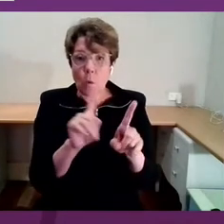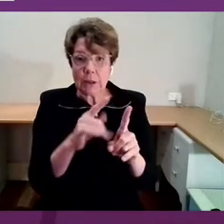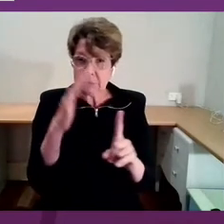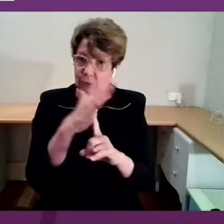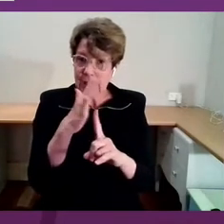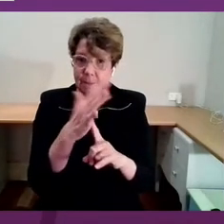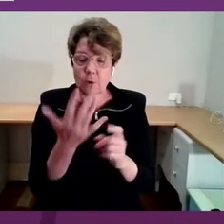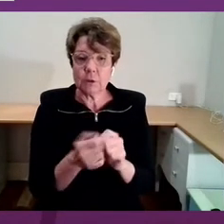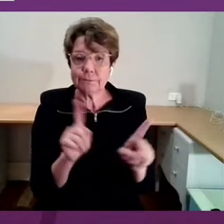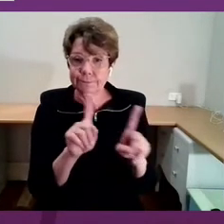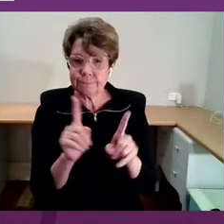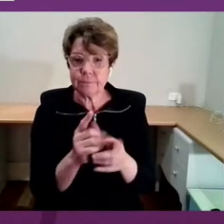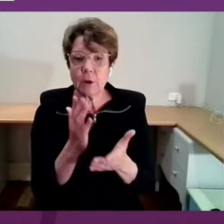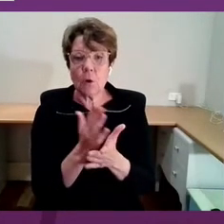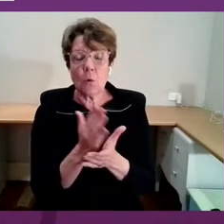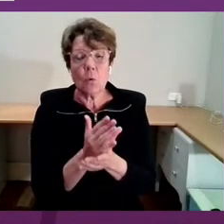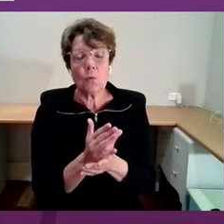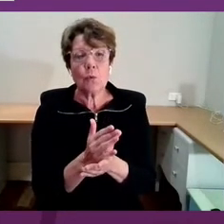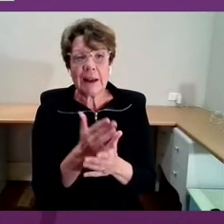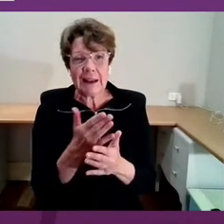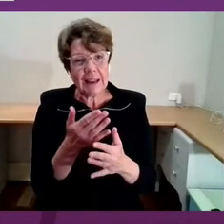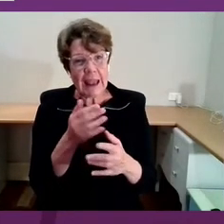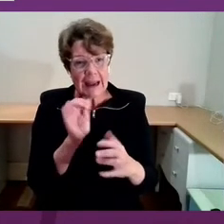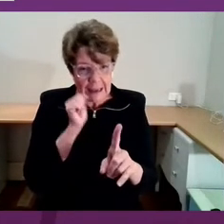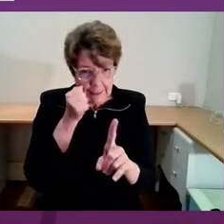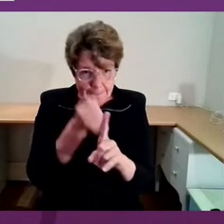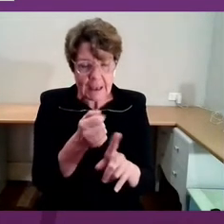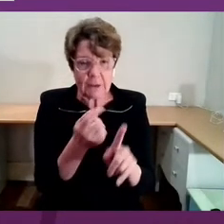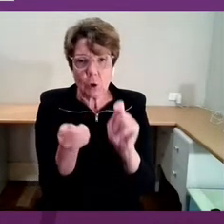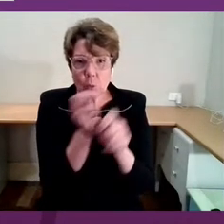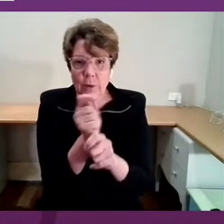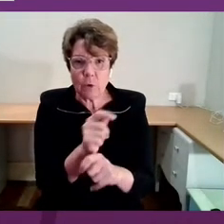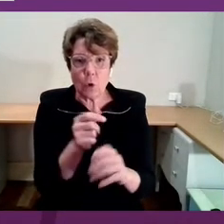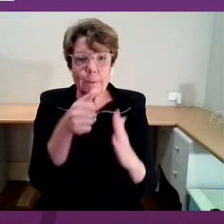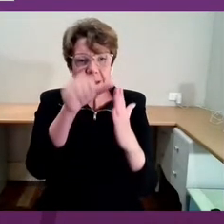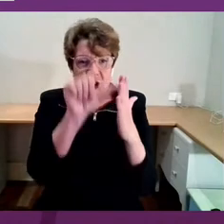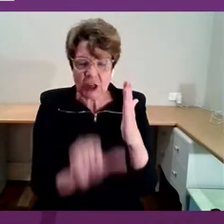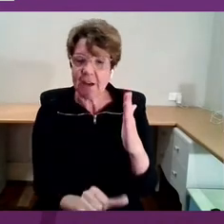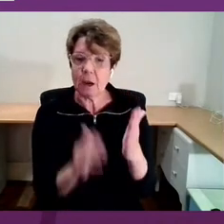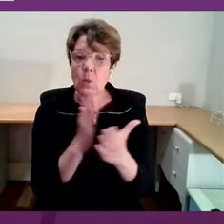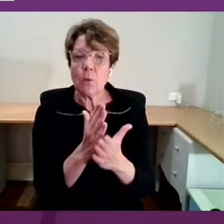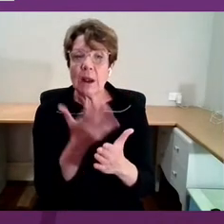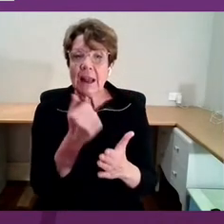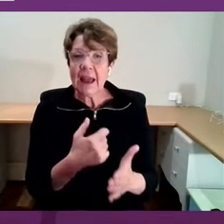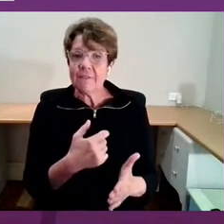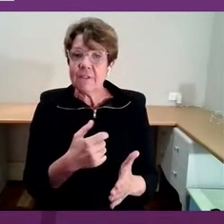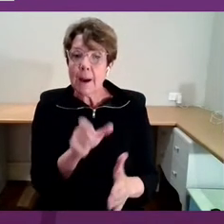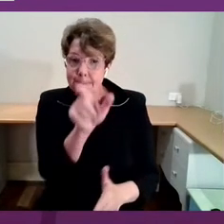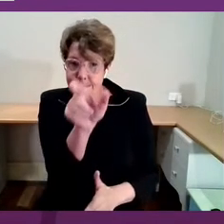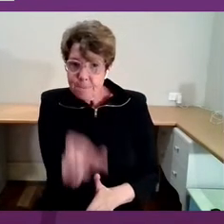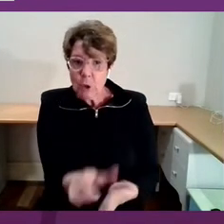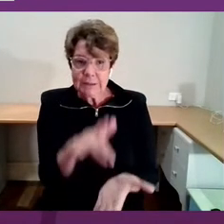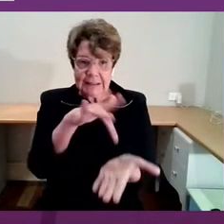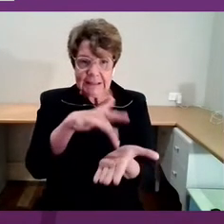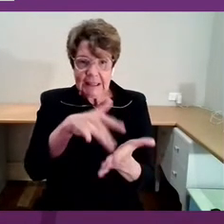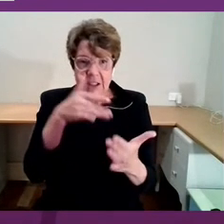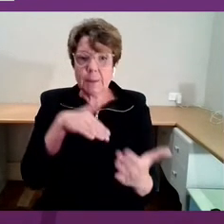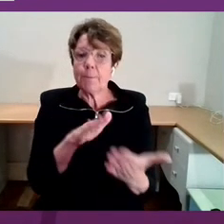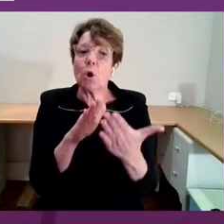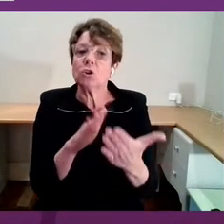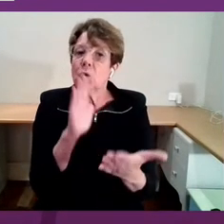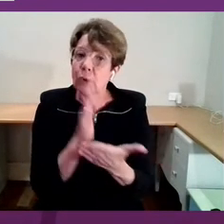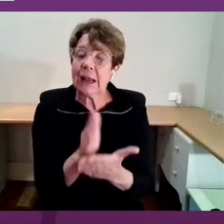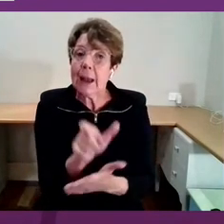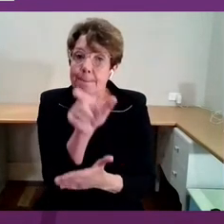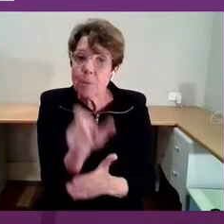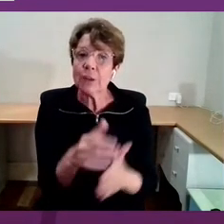much feed into our current reform agenda, is that we have a person-centred approach. In fact, may I go so far as to say a person-led approach, where